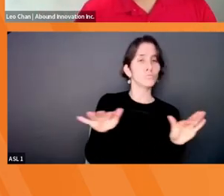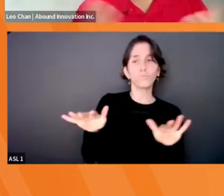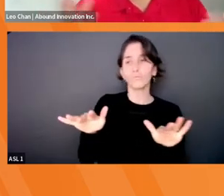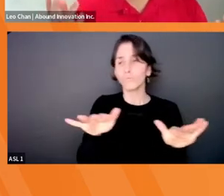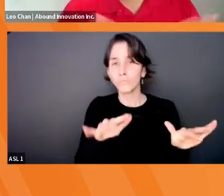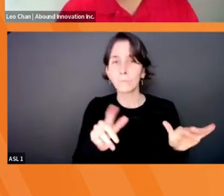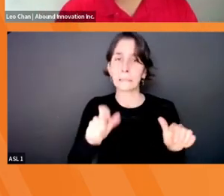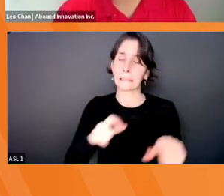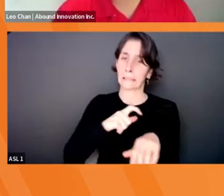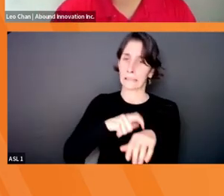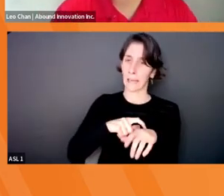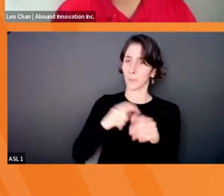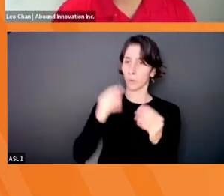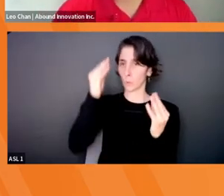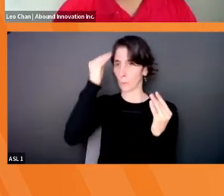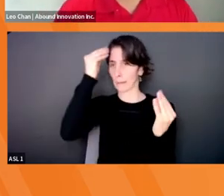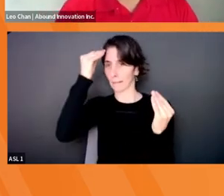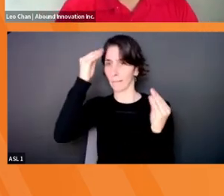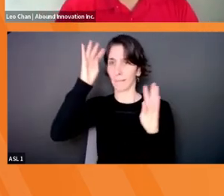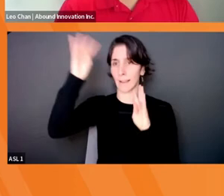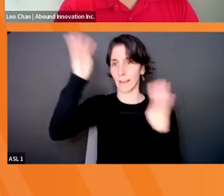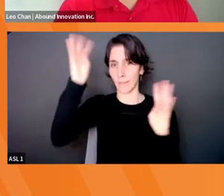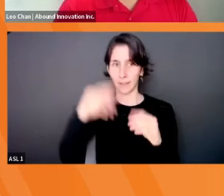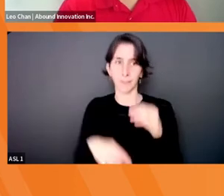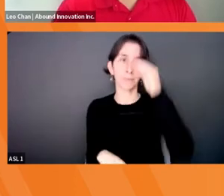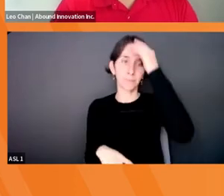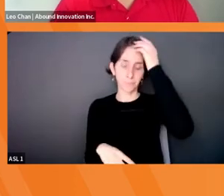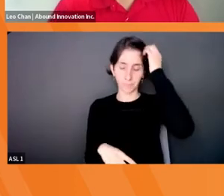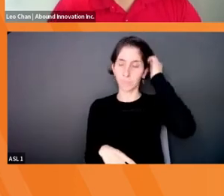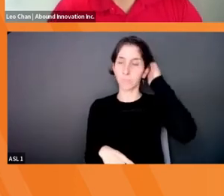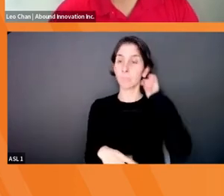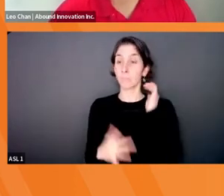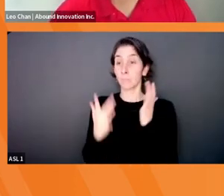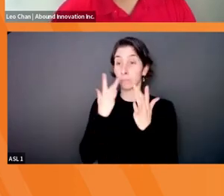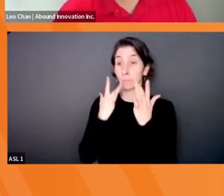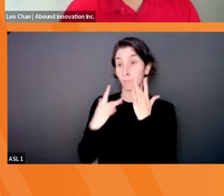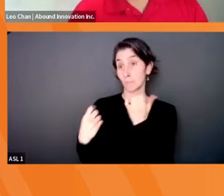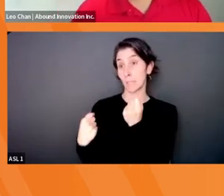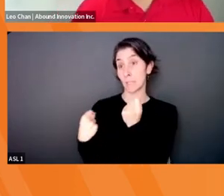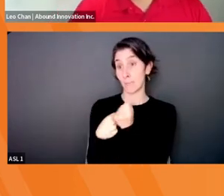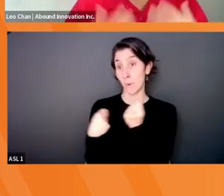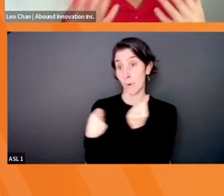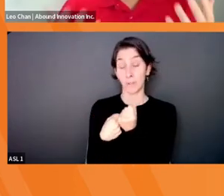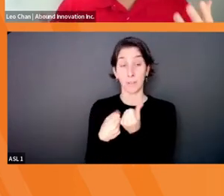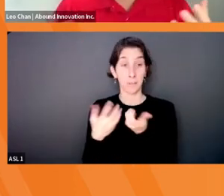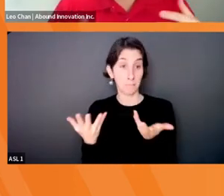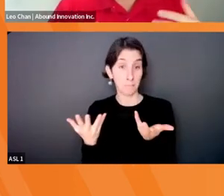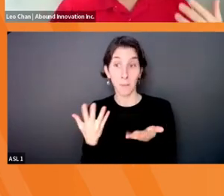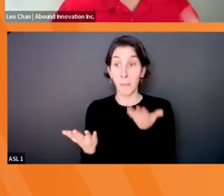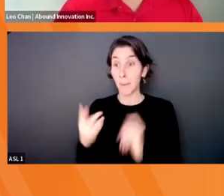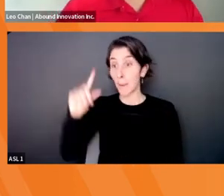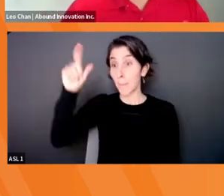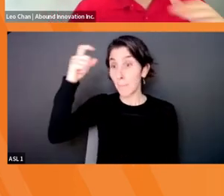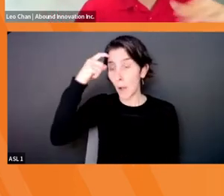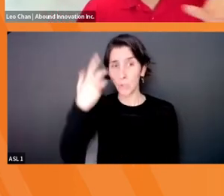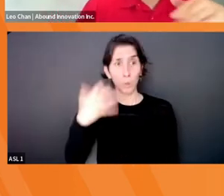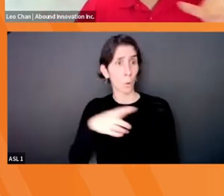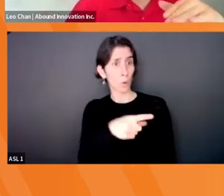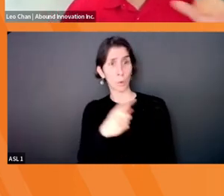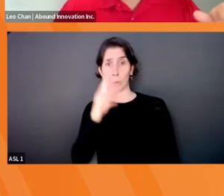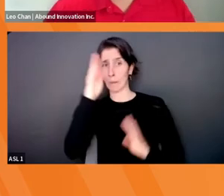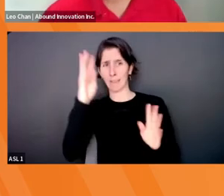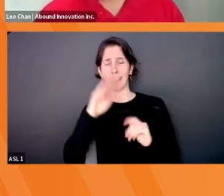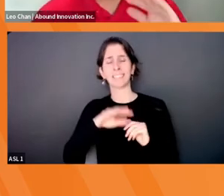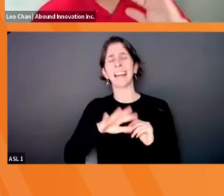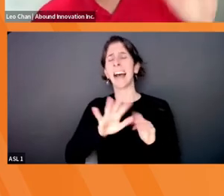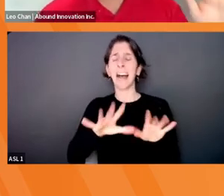Externally, also, you could have a lack of support. So maybe your boss doesn't want you to innovate, or somebody's telling you, let's just keep it